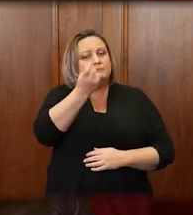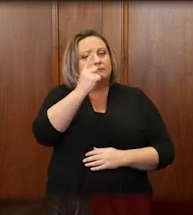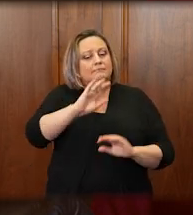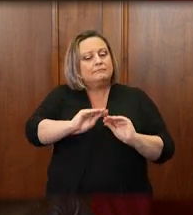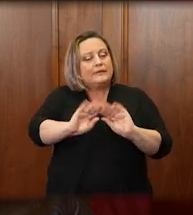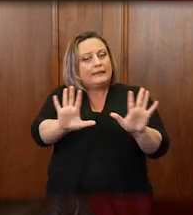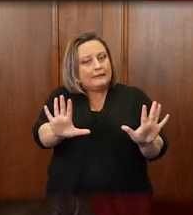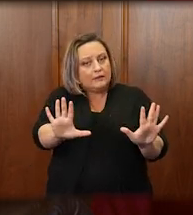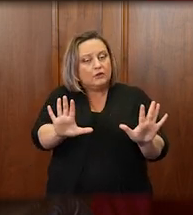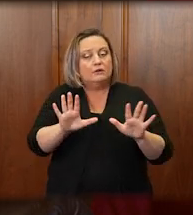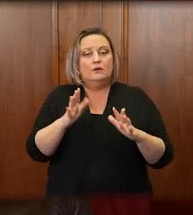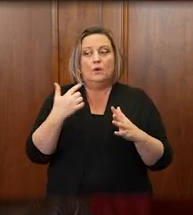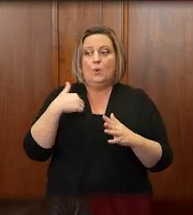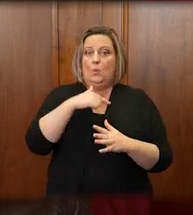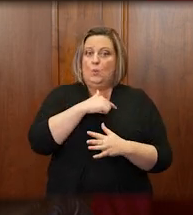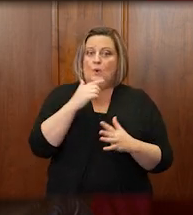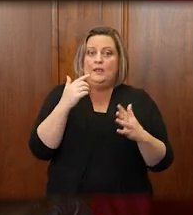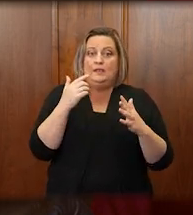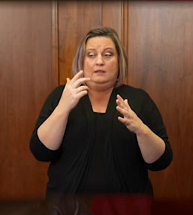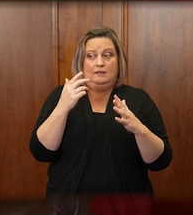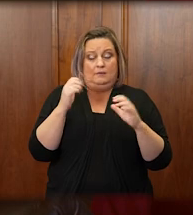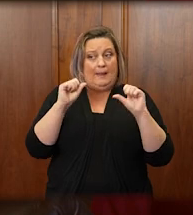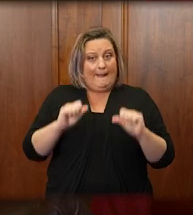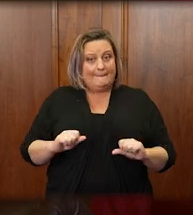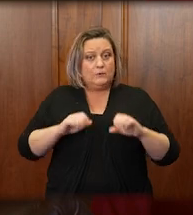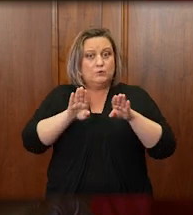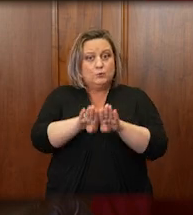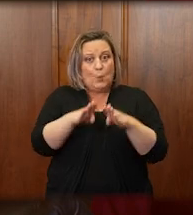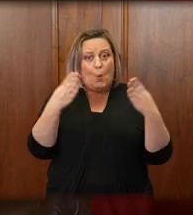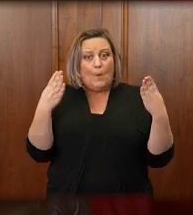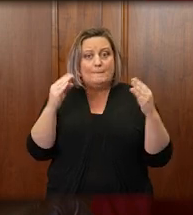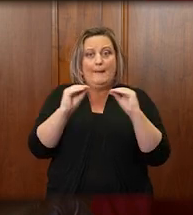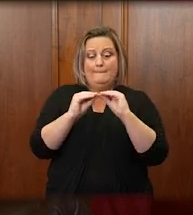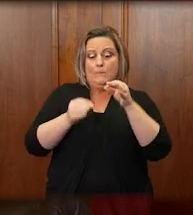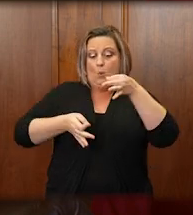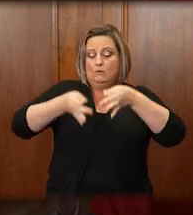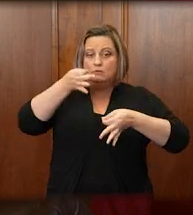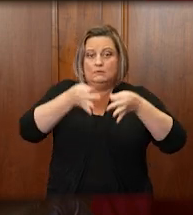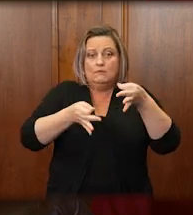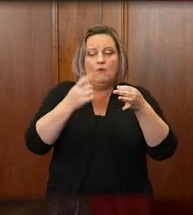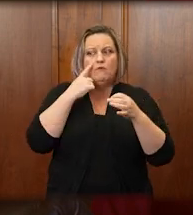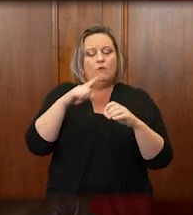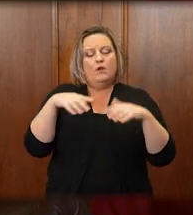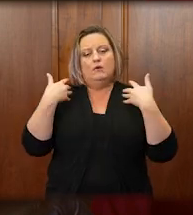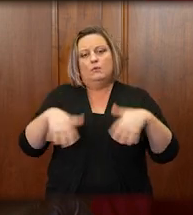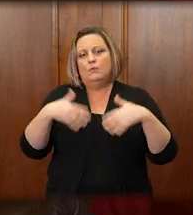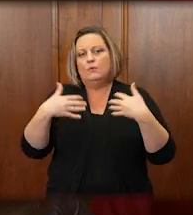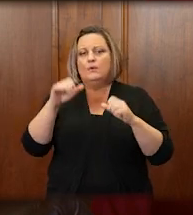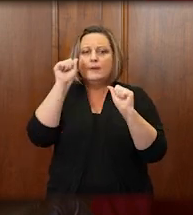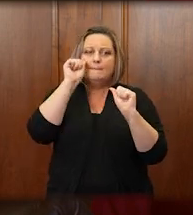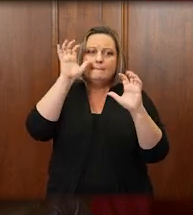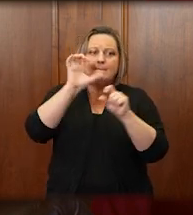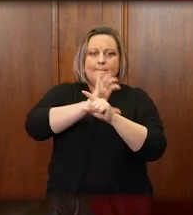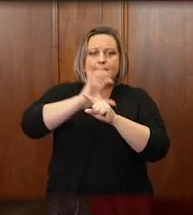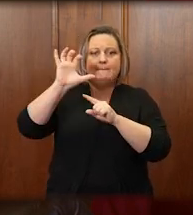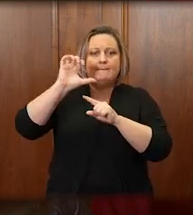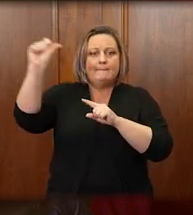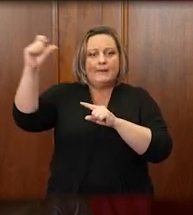was through the extraordinary efforts of the district and circuit judges and their excellent staffs and the clerks of district court.